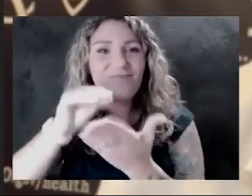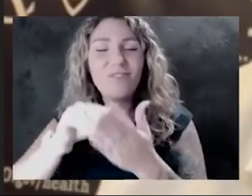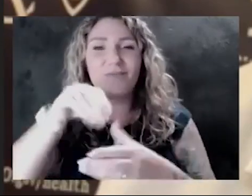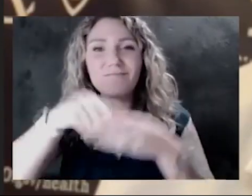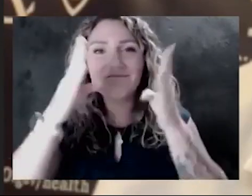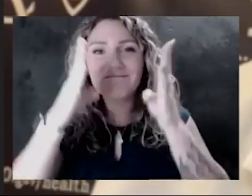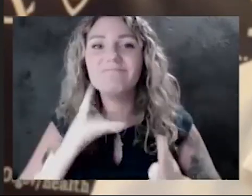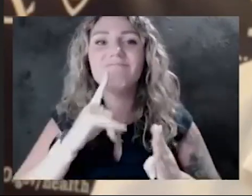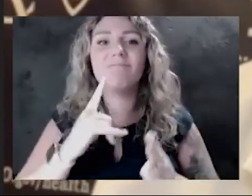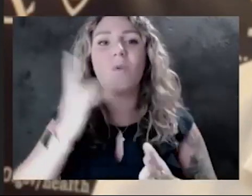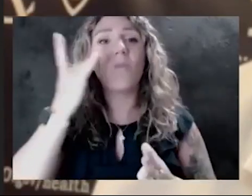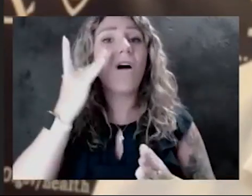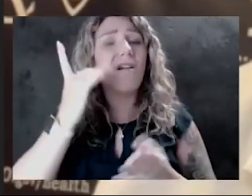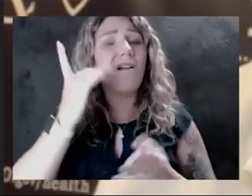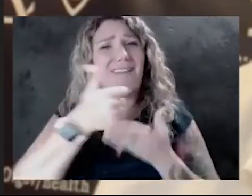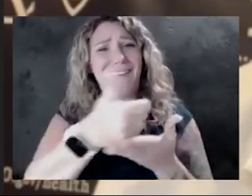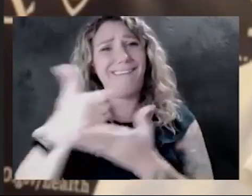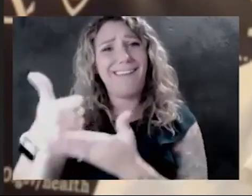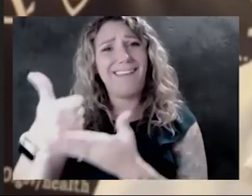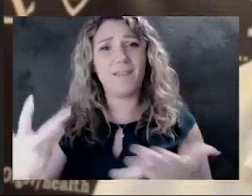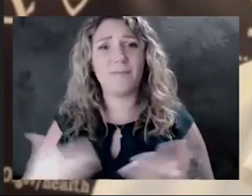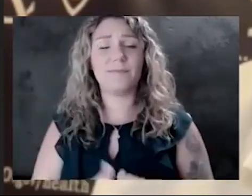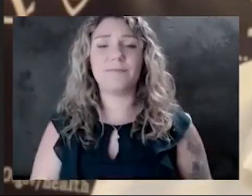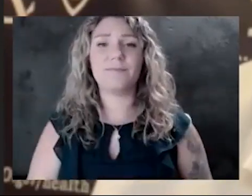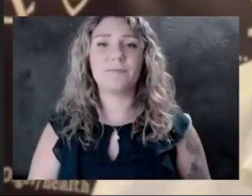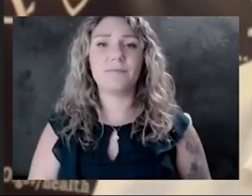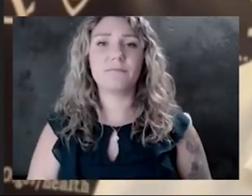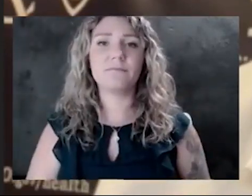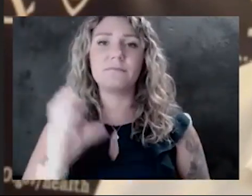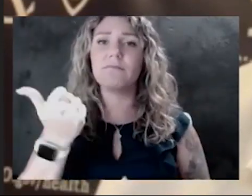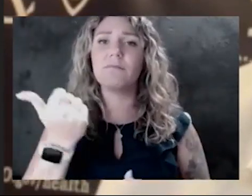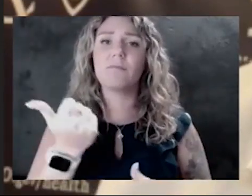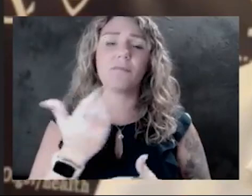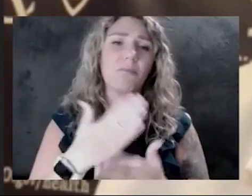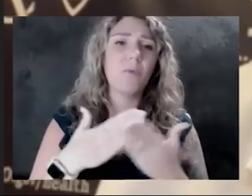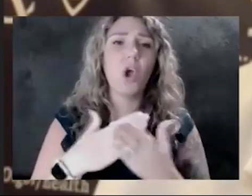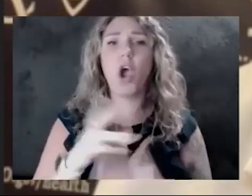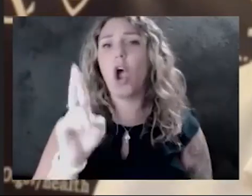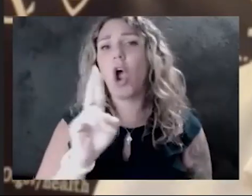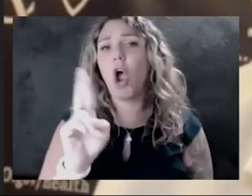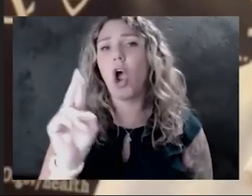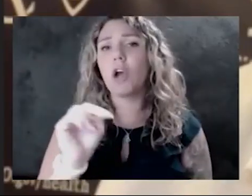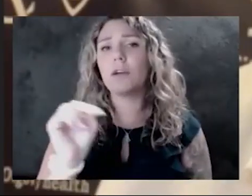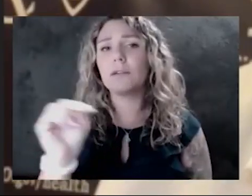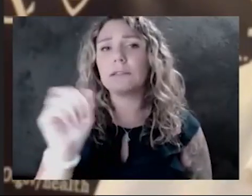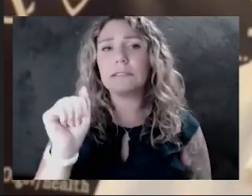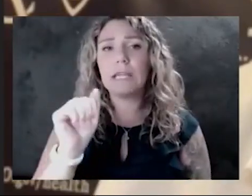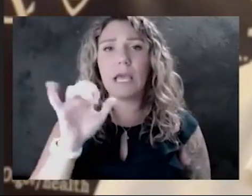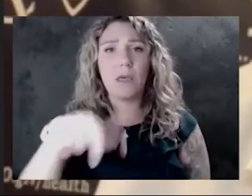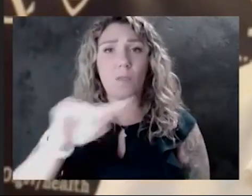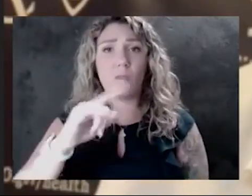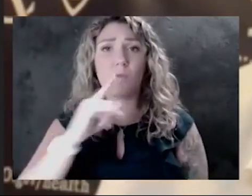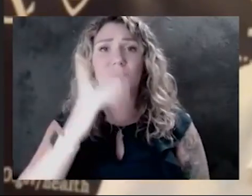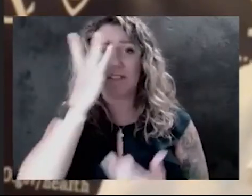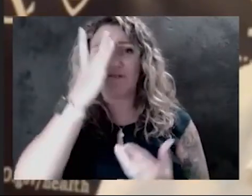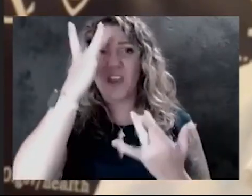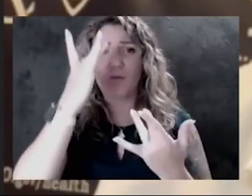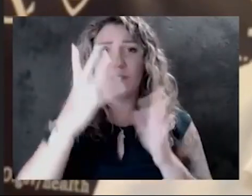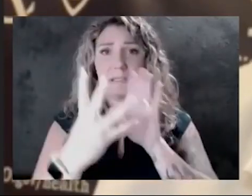help them. The other part is RNA viruses mutate. Influenza,